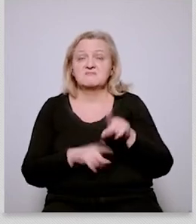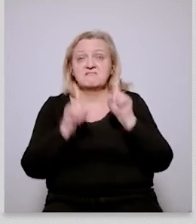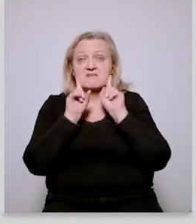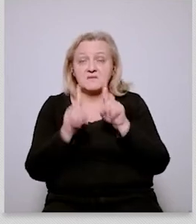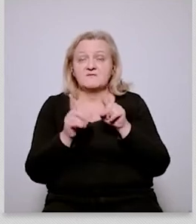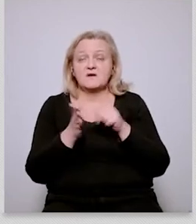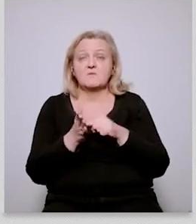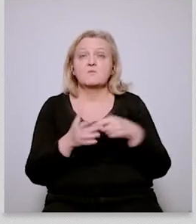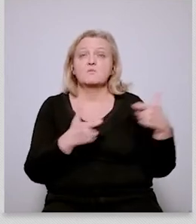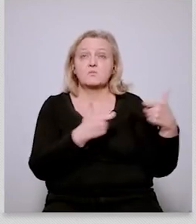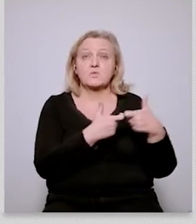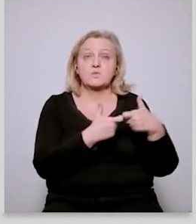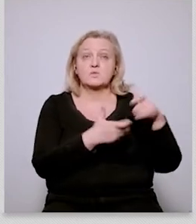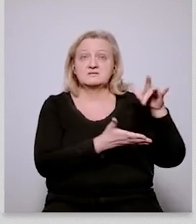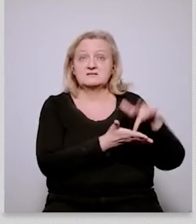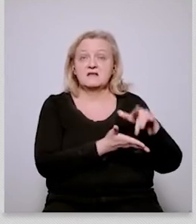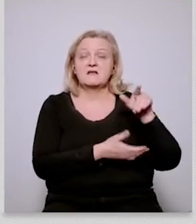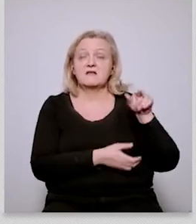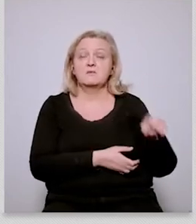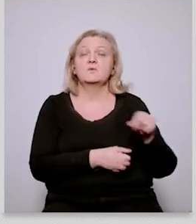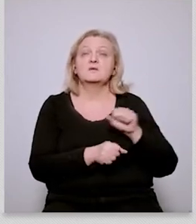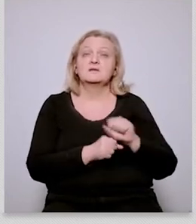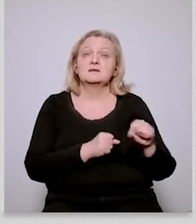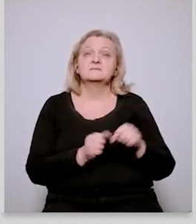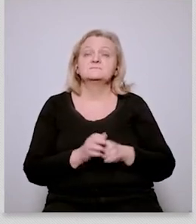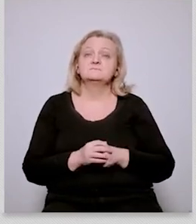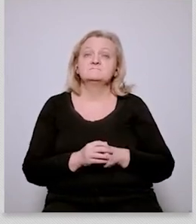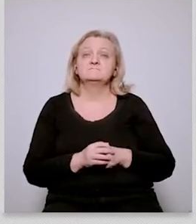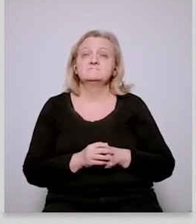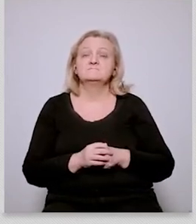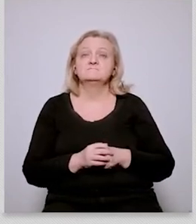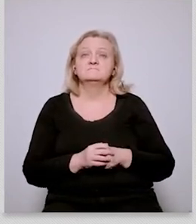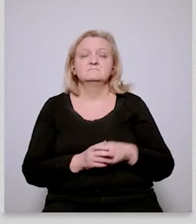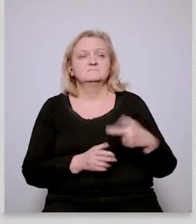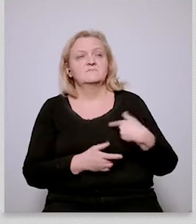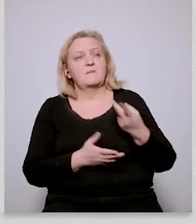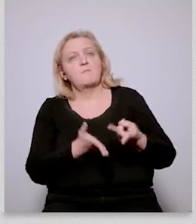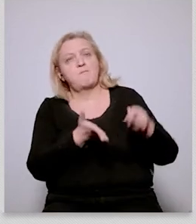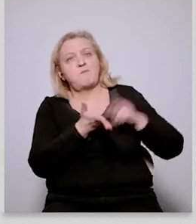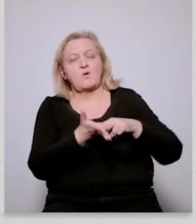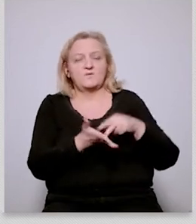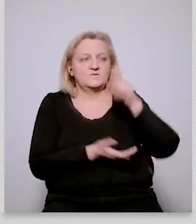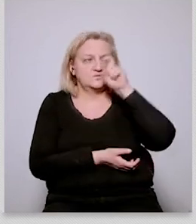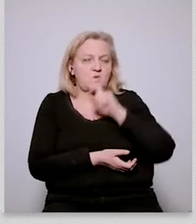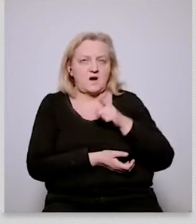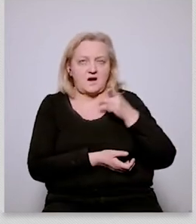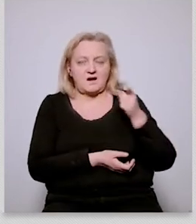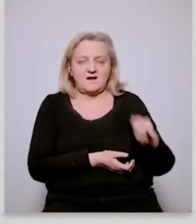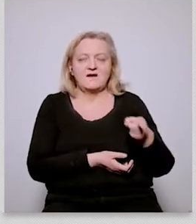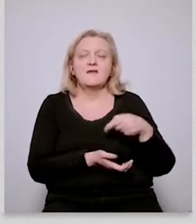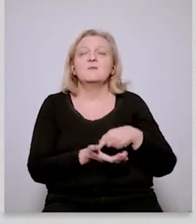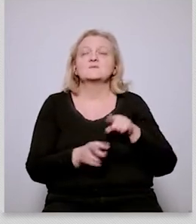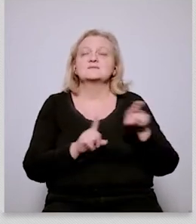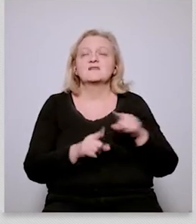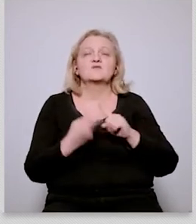terms and it can be depicted as a villain in terms of the you know the the warnings that it's issuing towards poland so it's